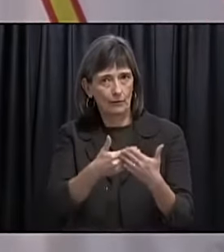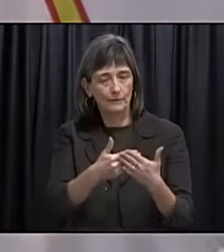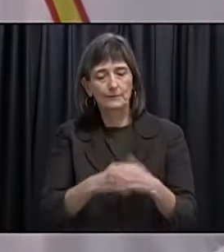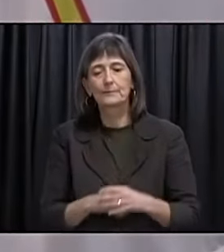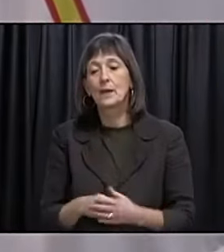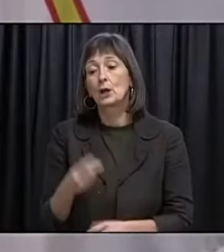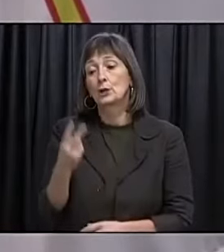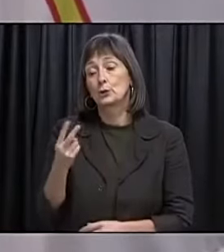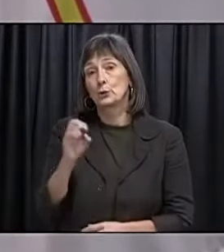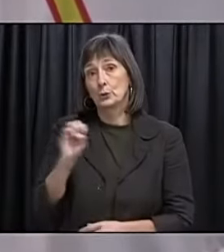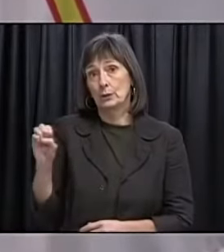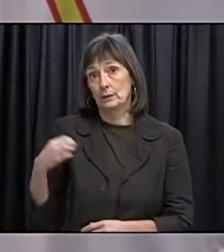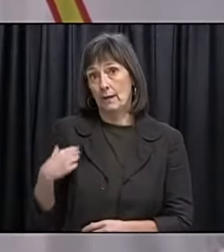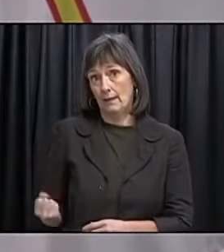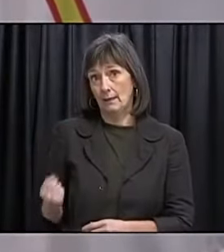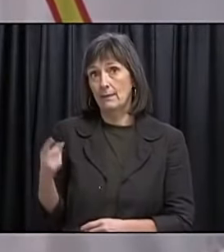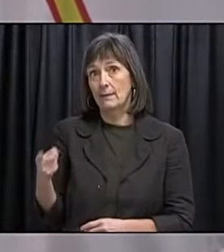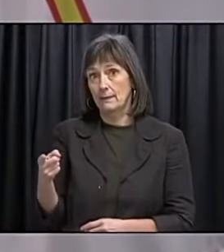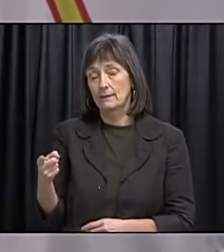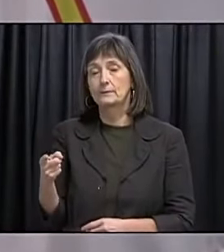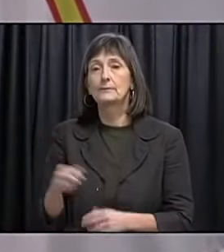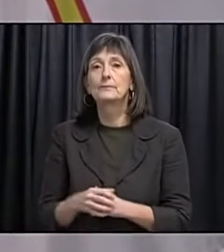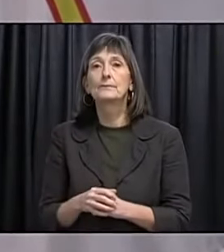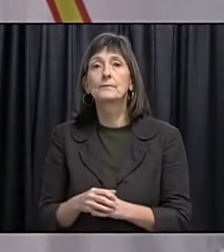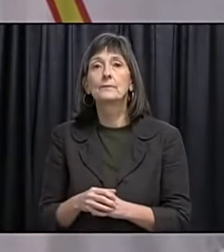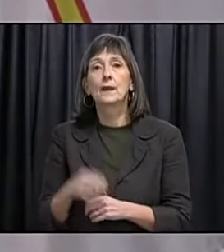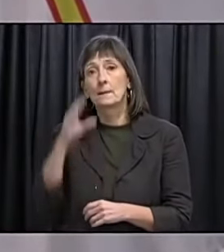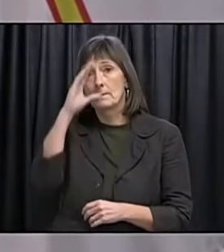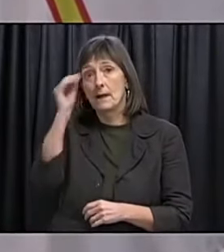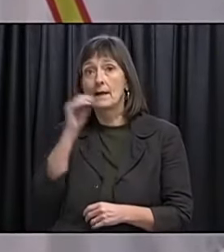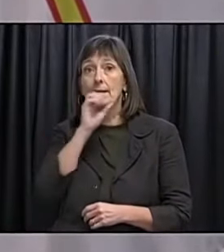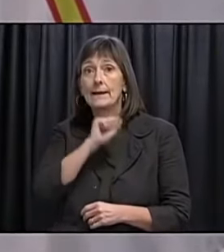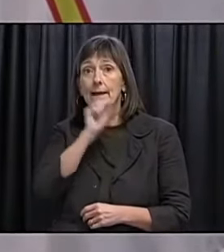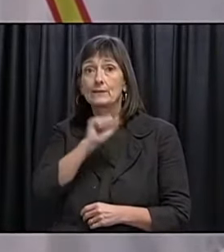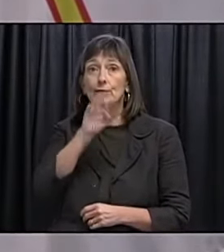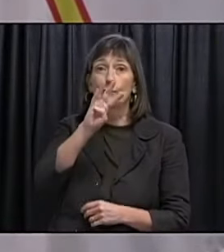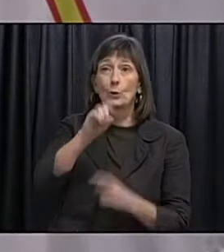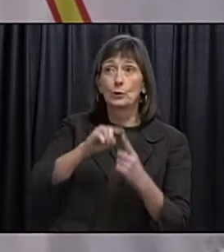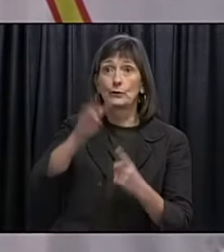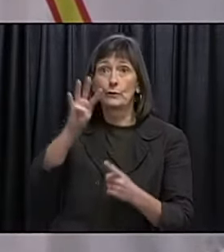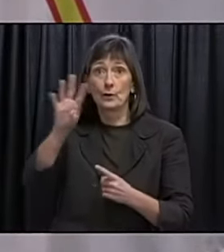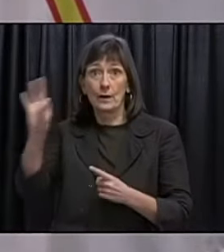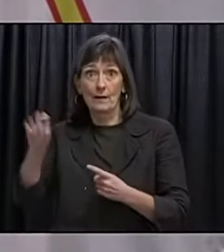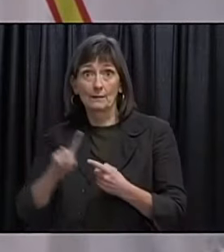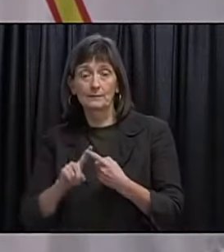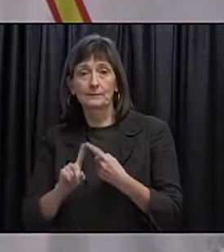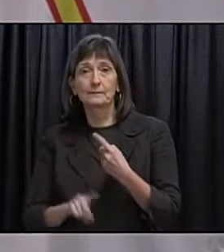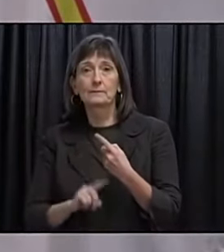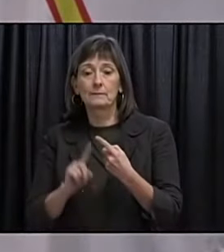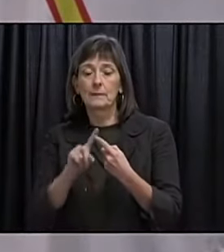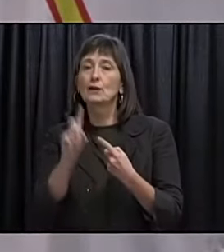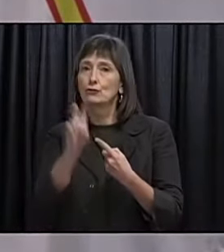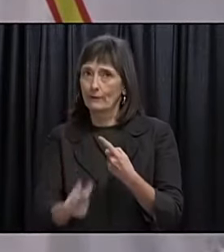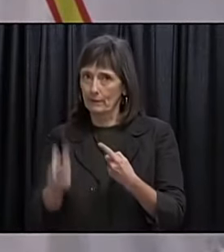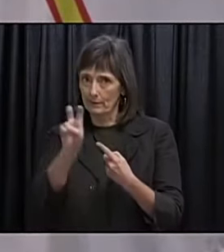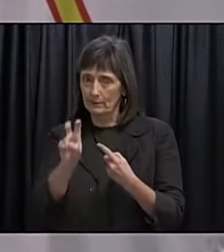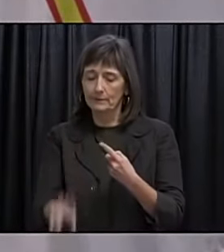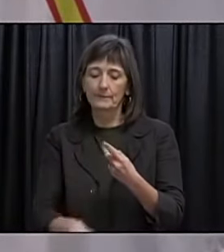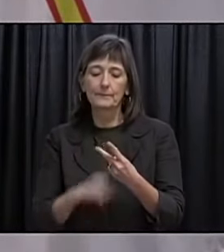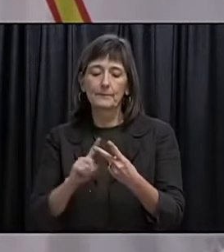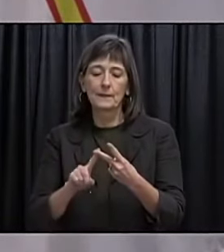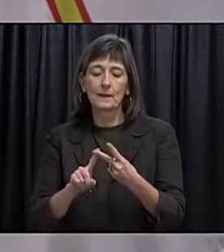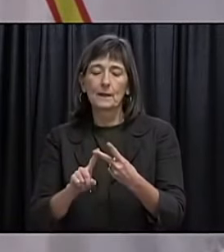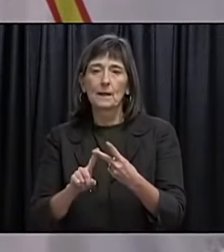There are two cases in eastern health region. A male between the ages of 40 and 49 which is travel related.